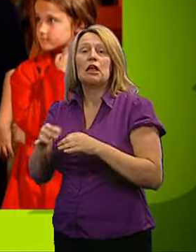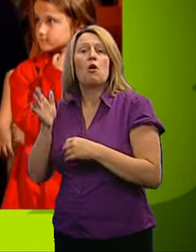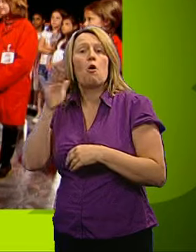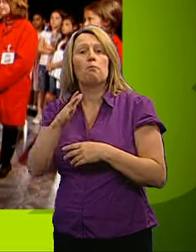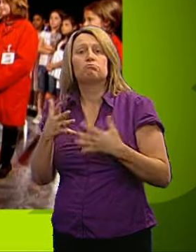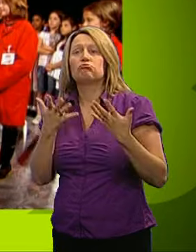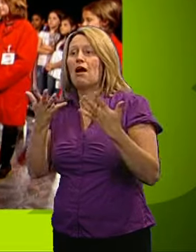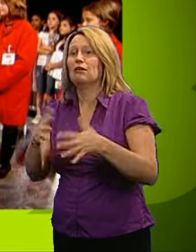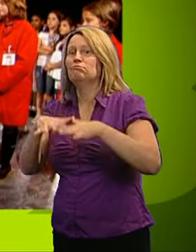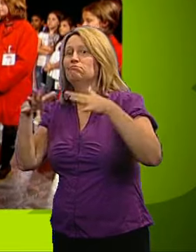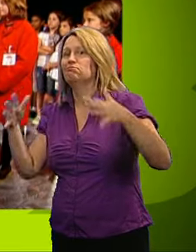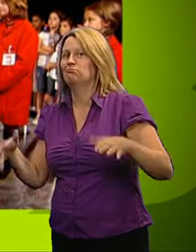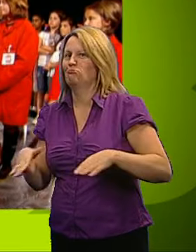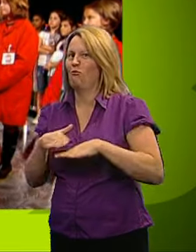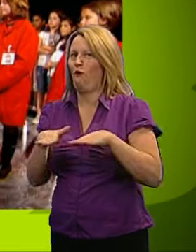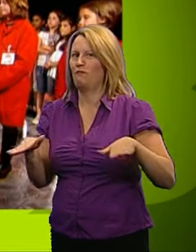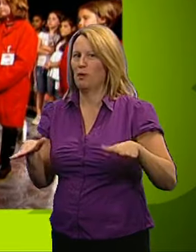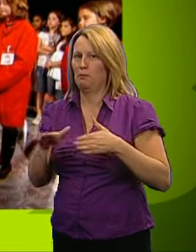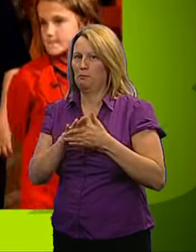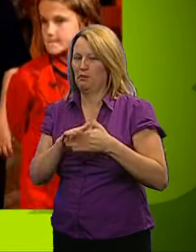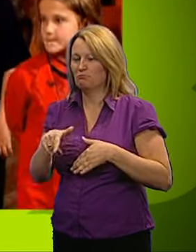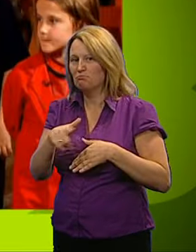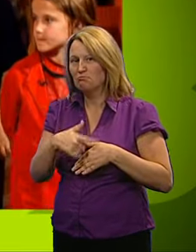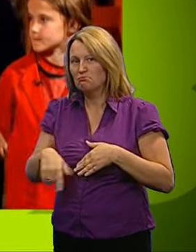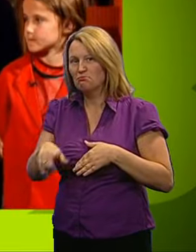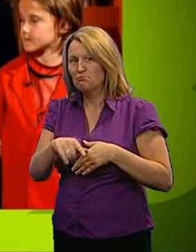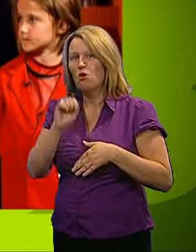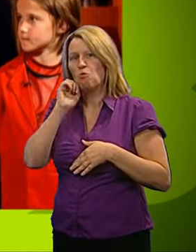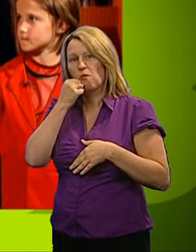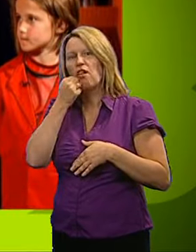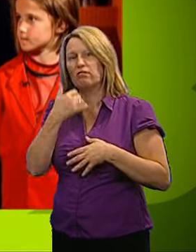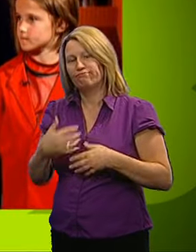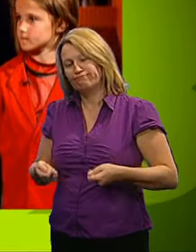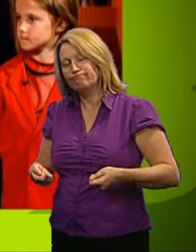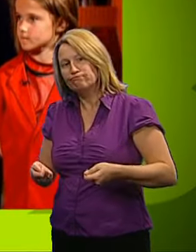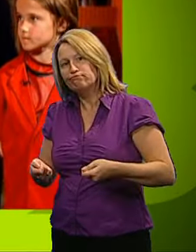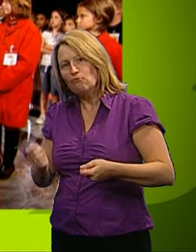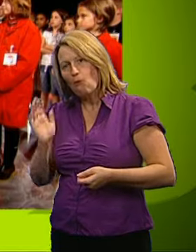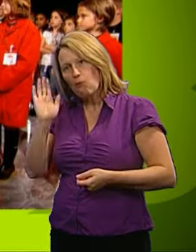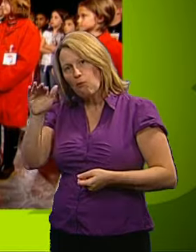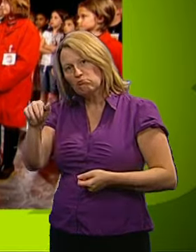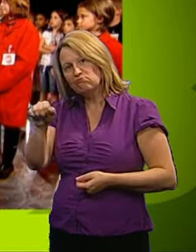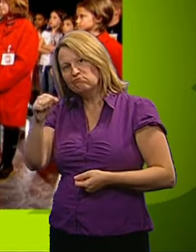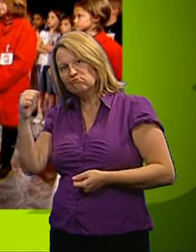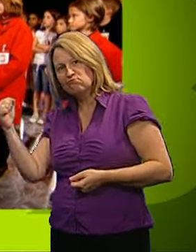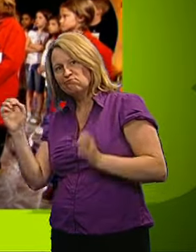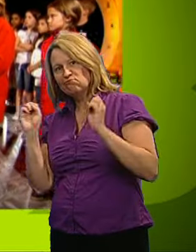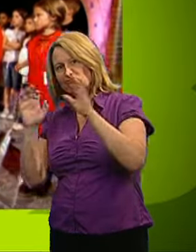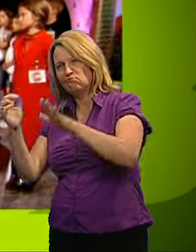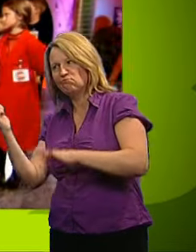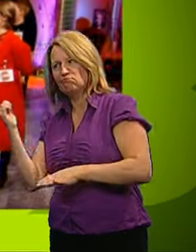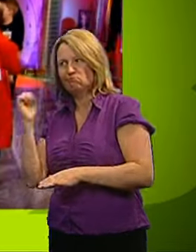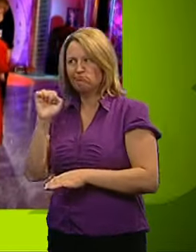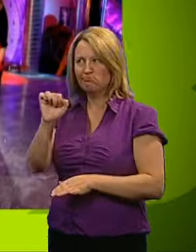But it's okay because instead of taking home a huge wheelbath full of prizes, you're to follow me now on a long and treacherous walk of shame.